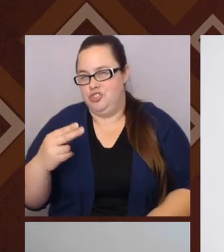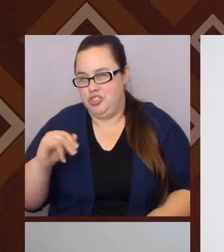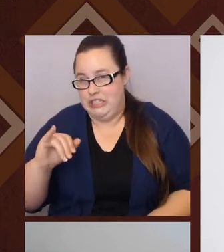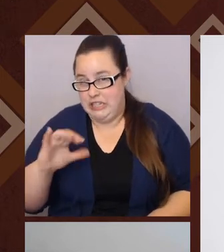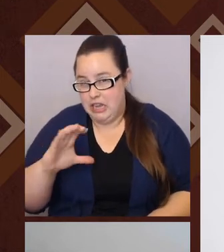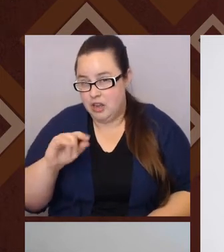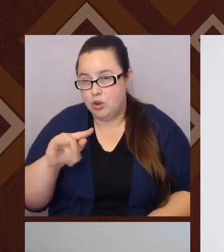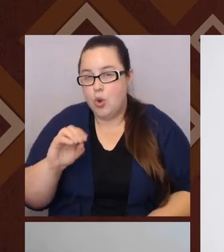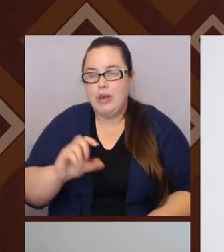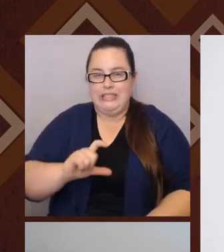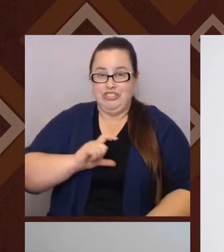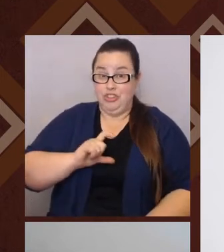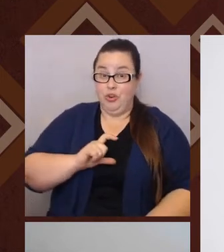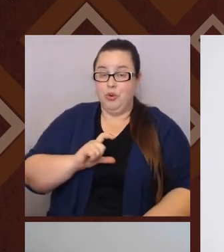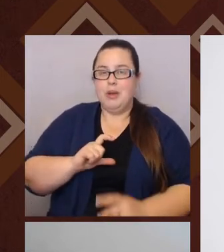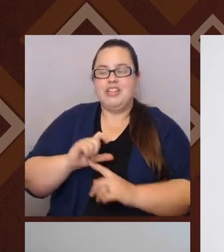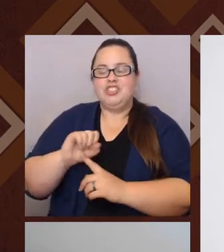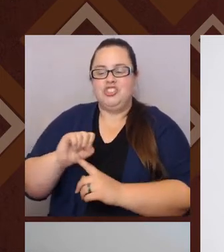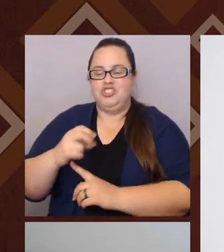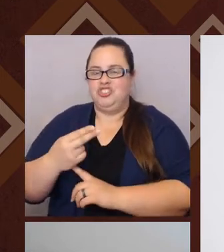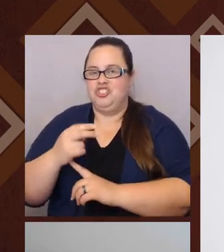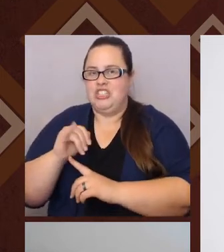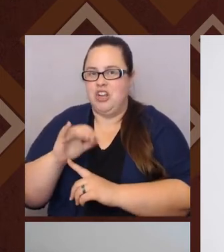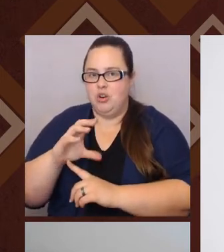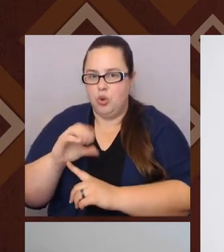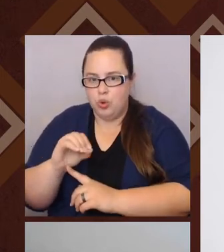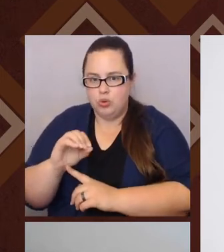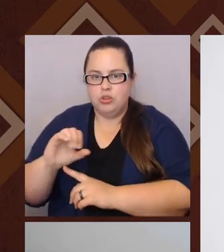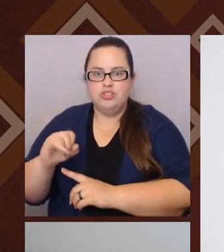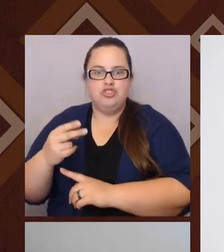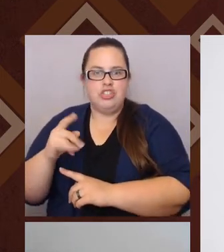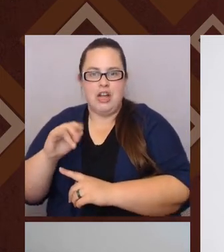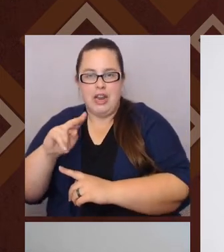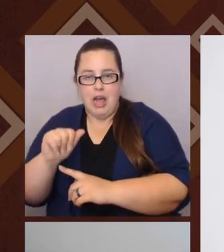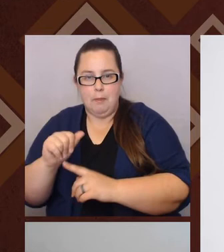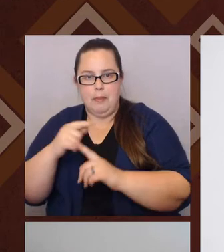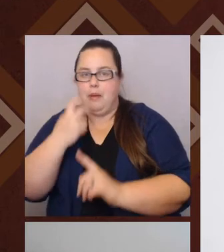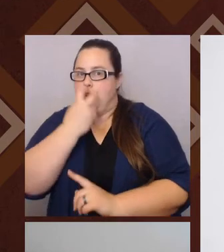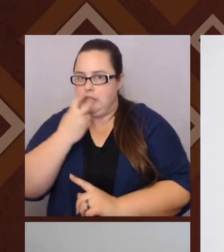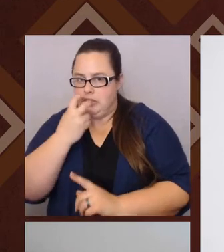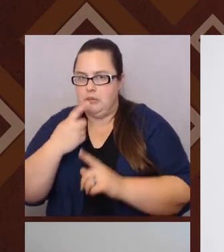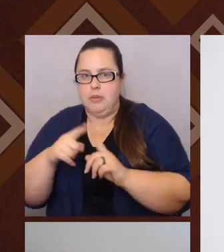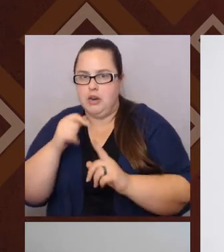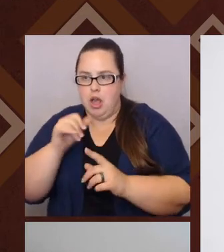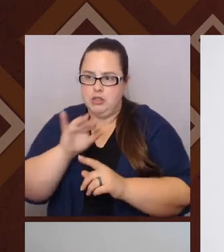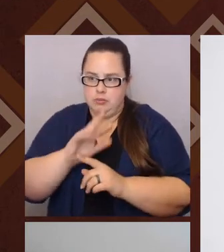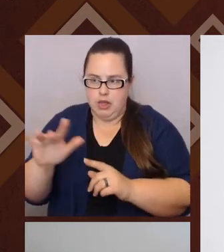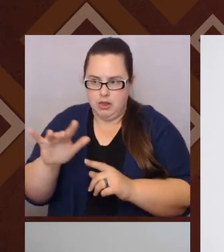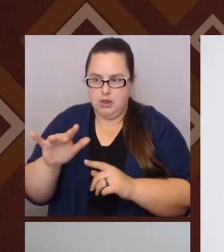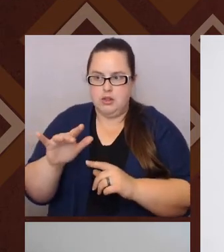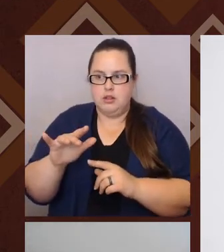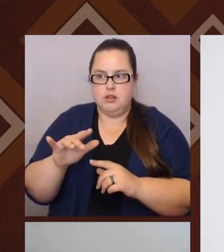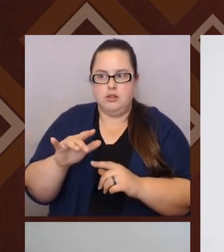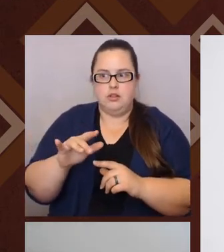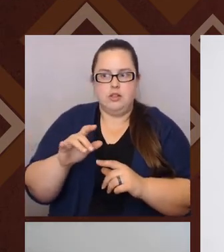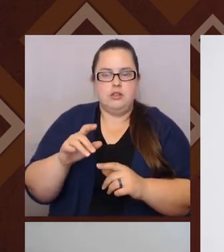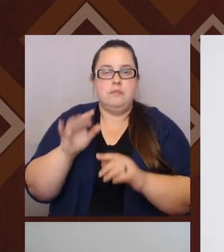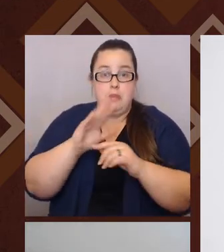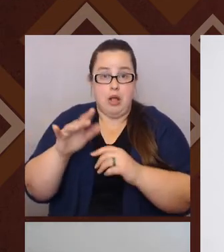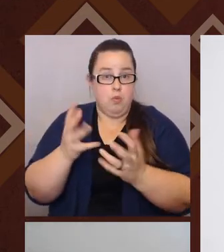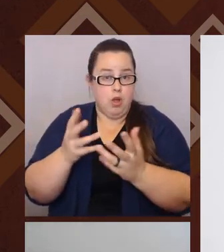in those earliest generation or earliest iteration, um, was an insult to